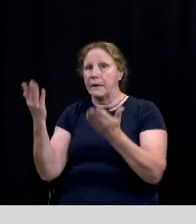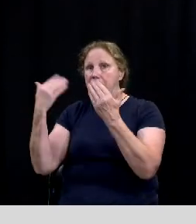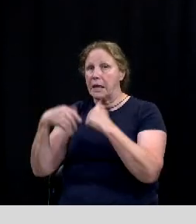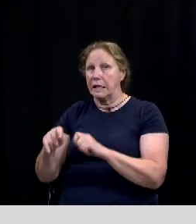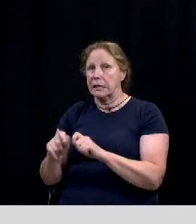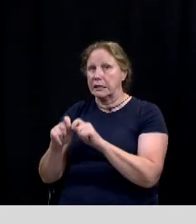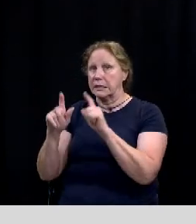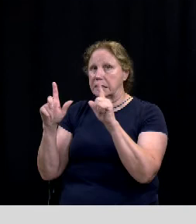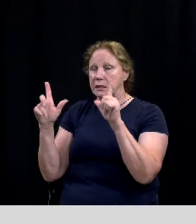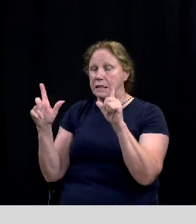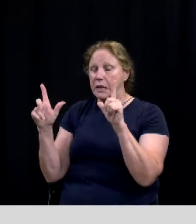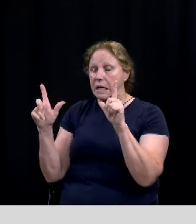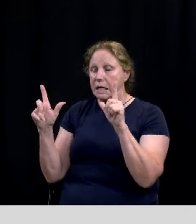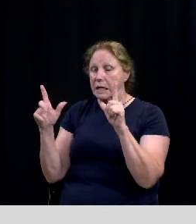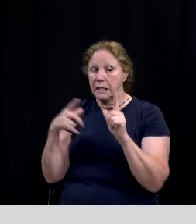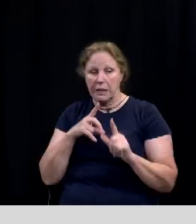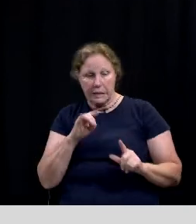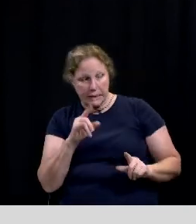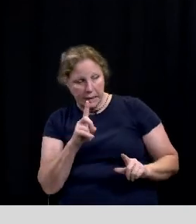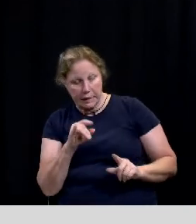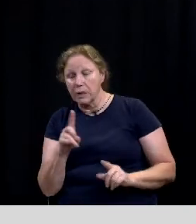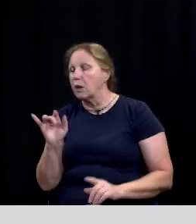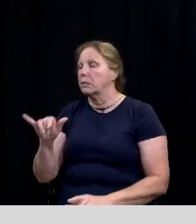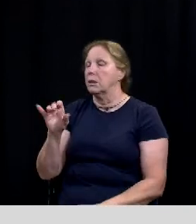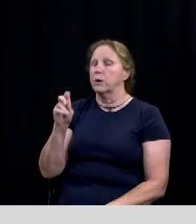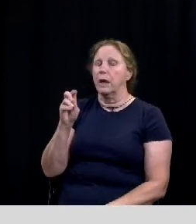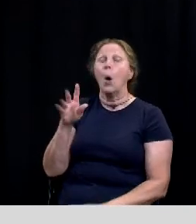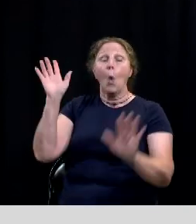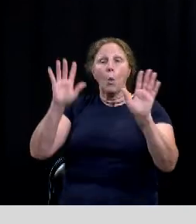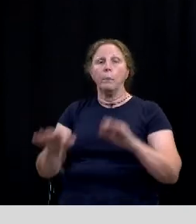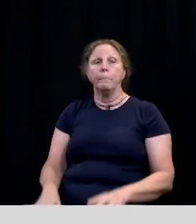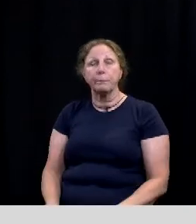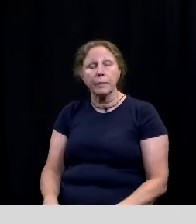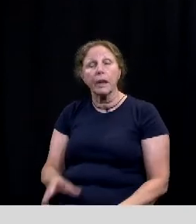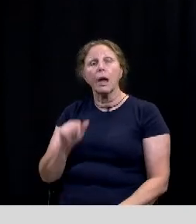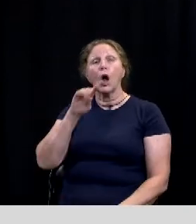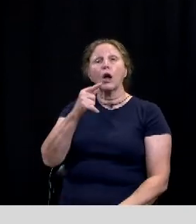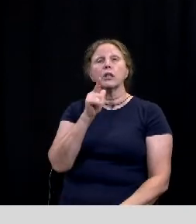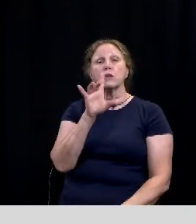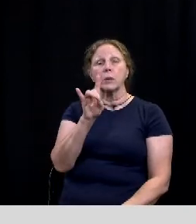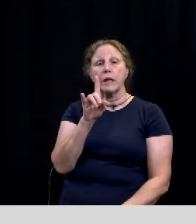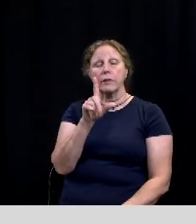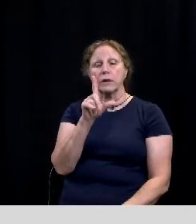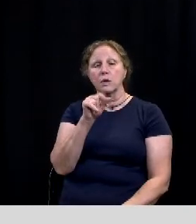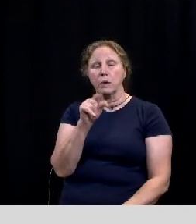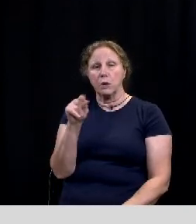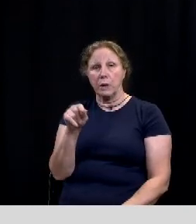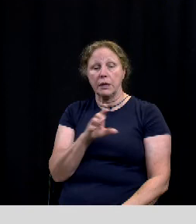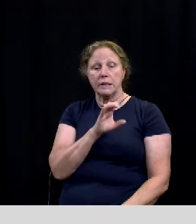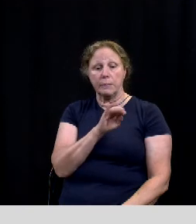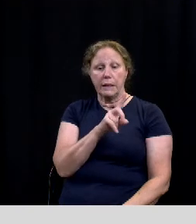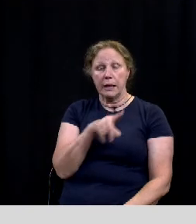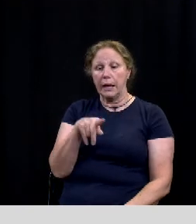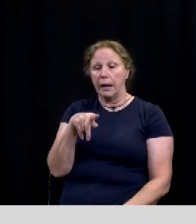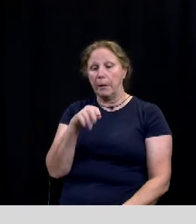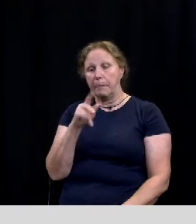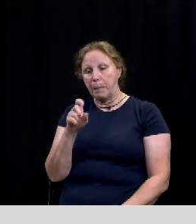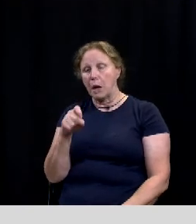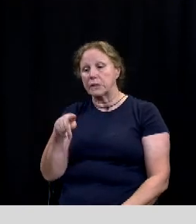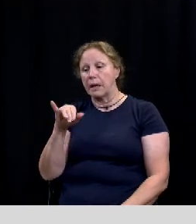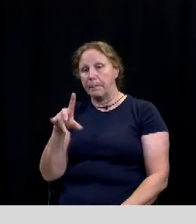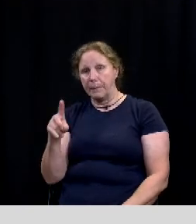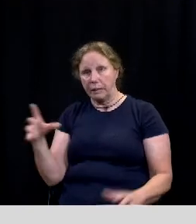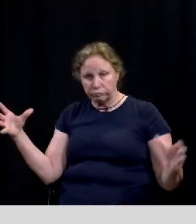um we did oh yeah oh uh on august 28th 2020 uh cvb parks and pid staff all met uh